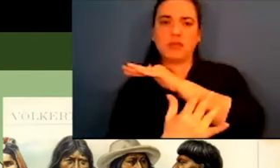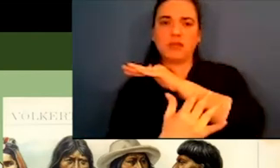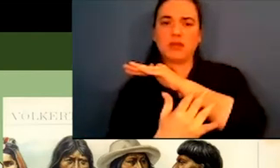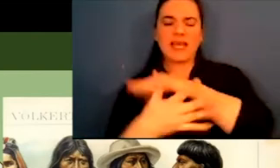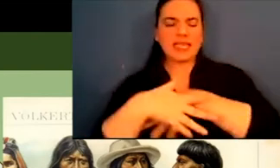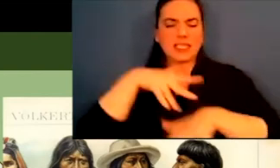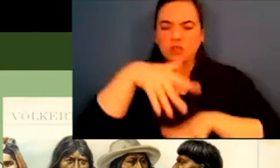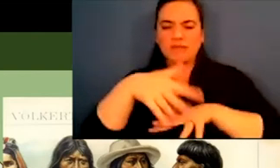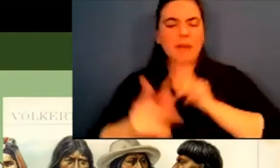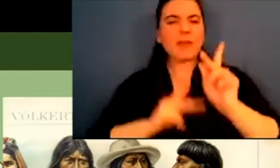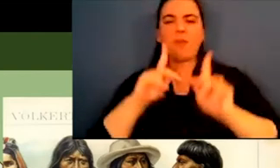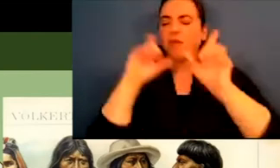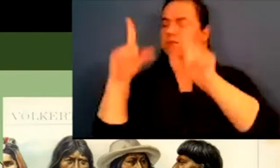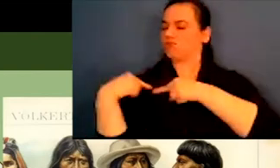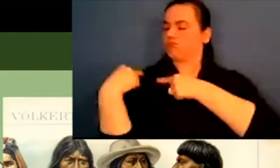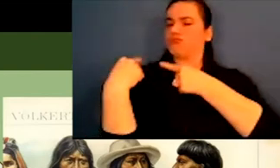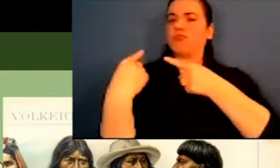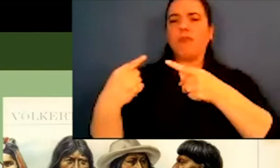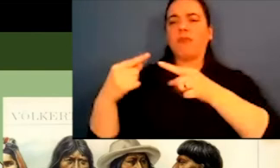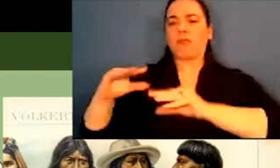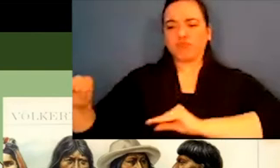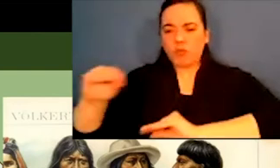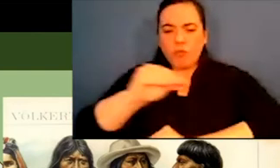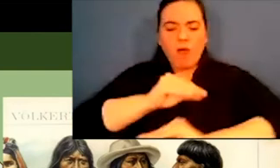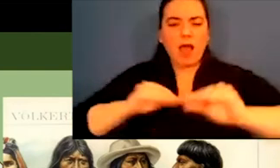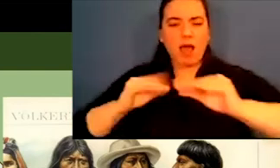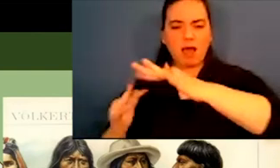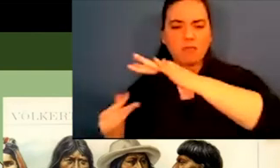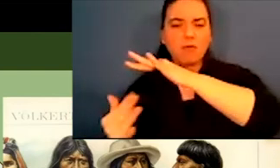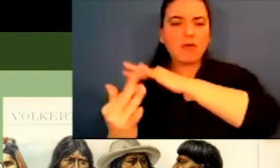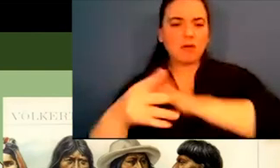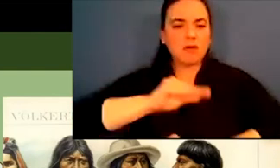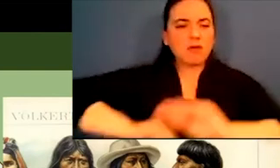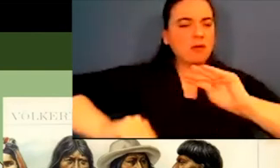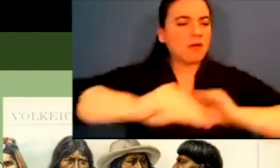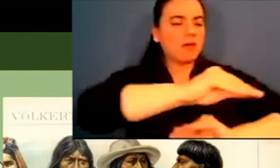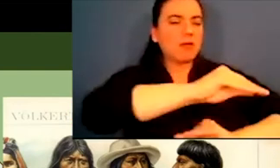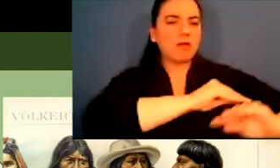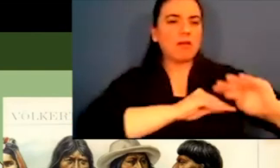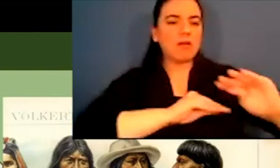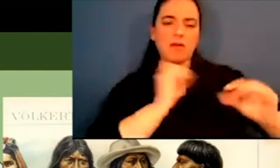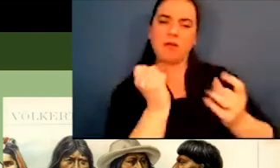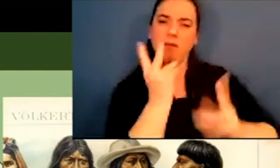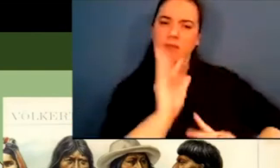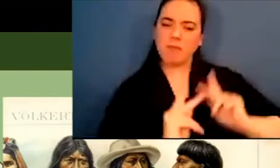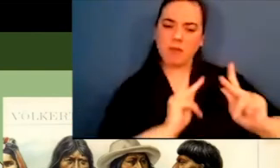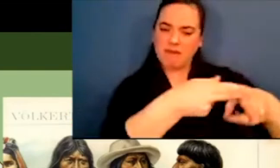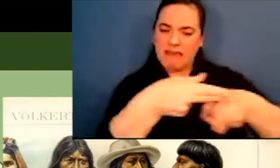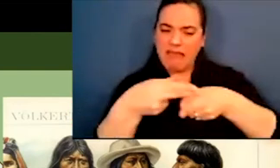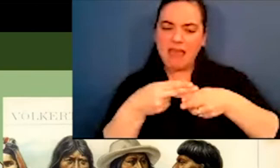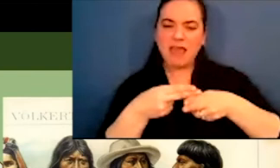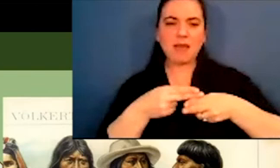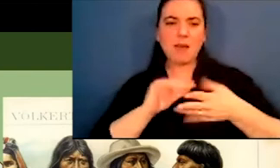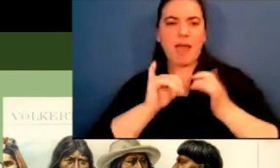Migration itself has been part of indigenous history since before colonization. It's the way many of today's